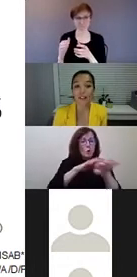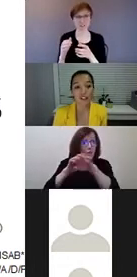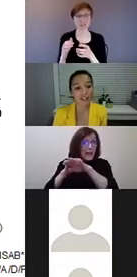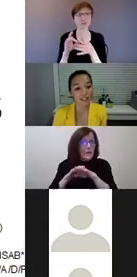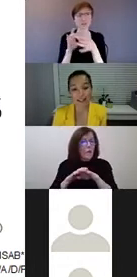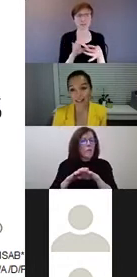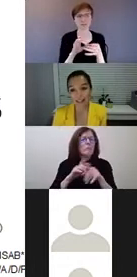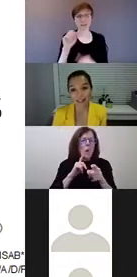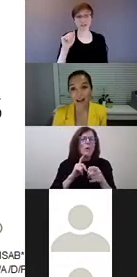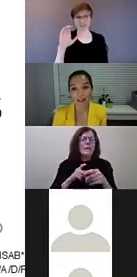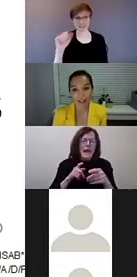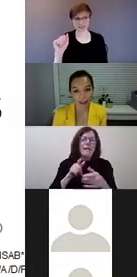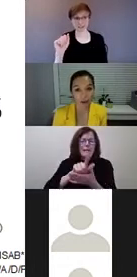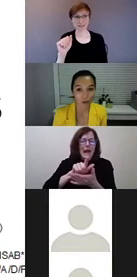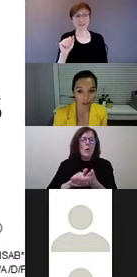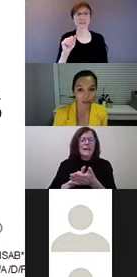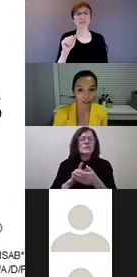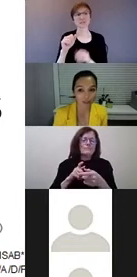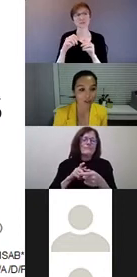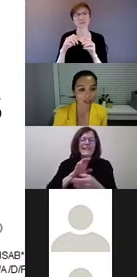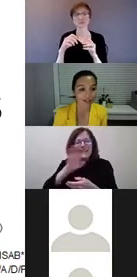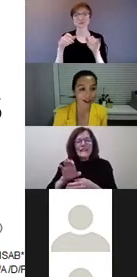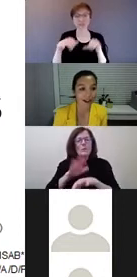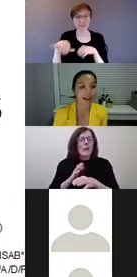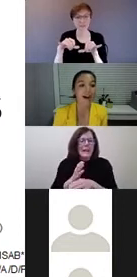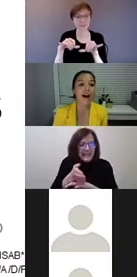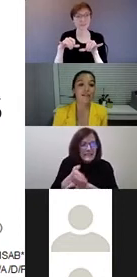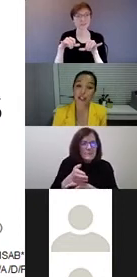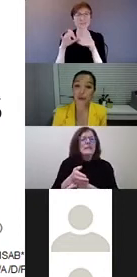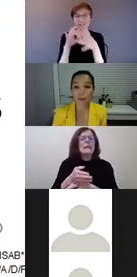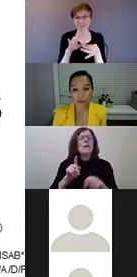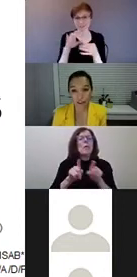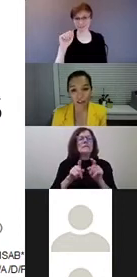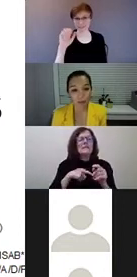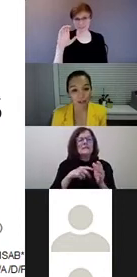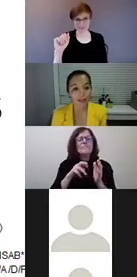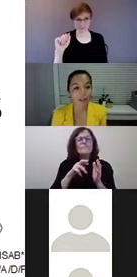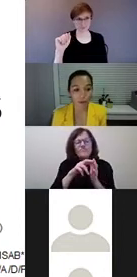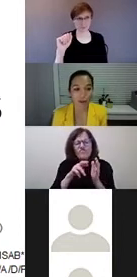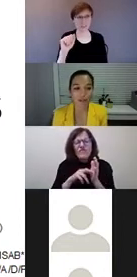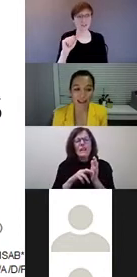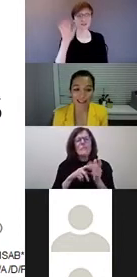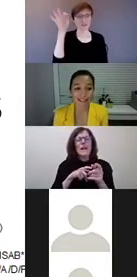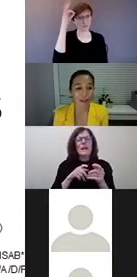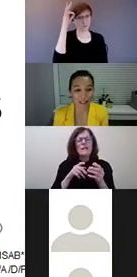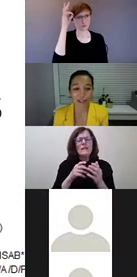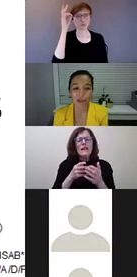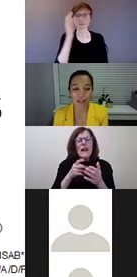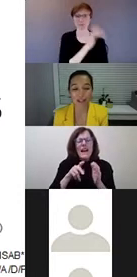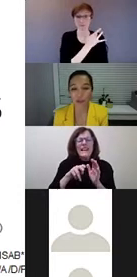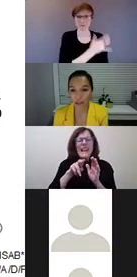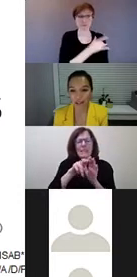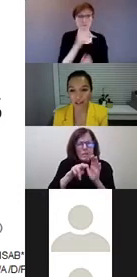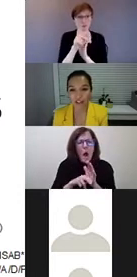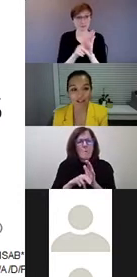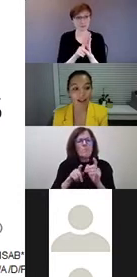regulations and standards that are also related to the ACA, federal and provincial policies, programs, acts, decrees, human